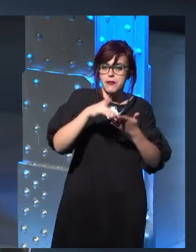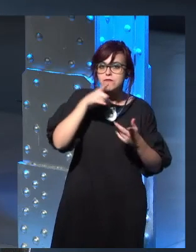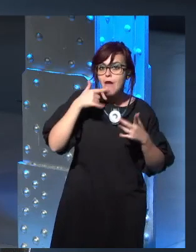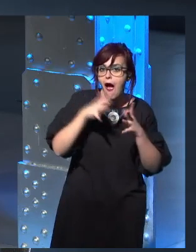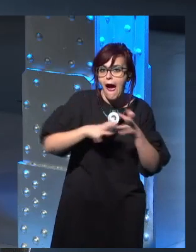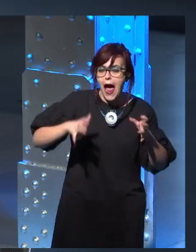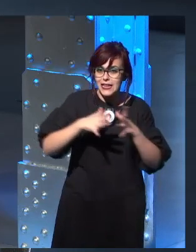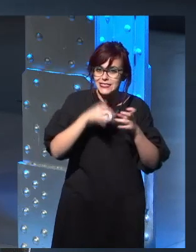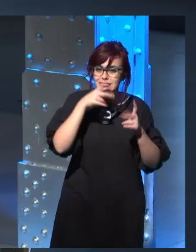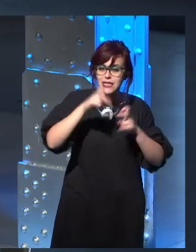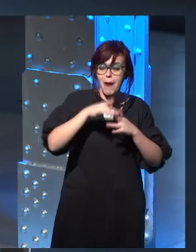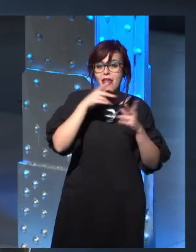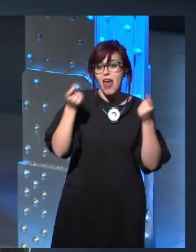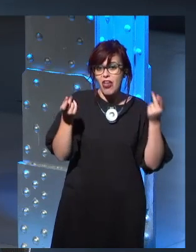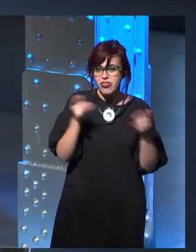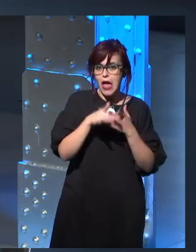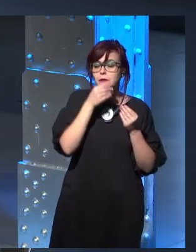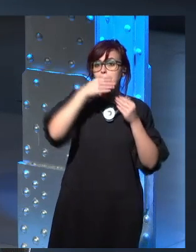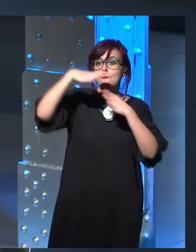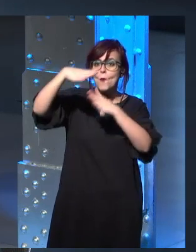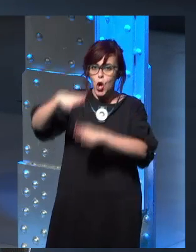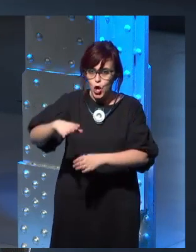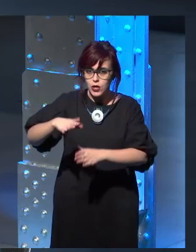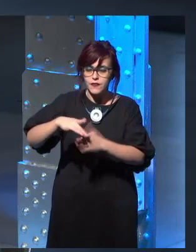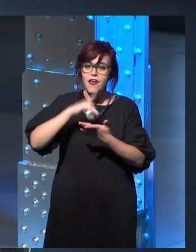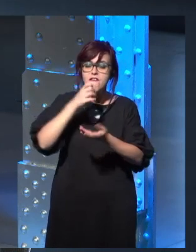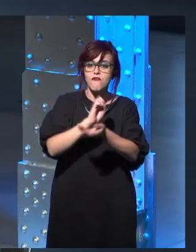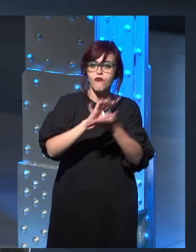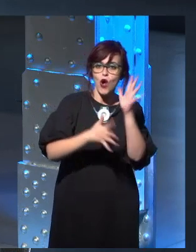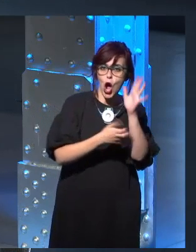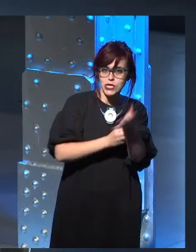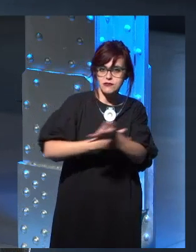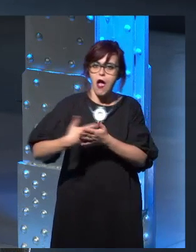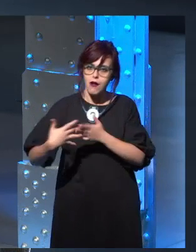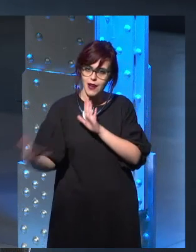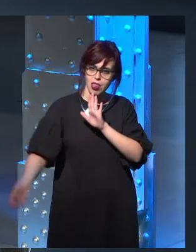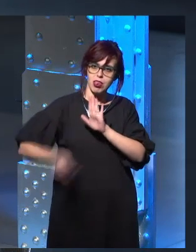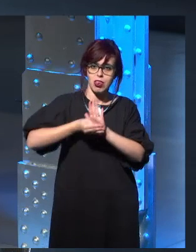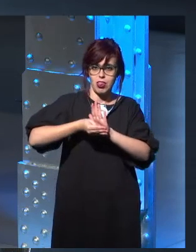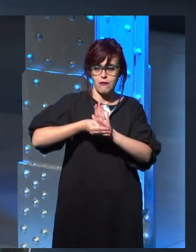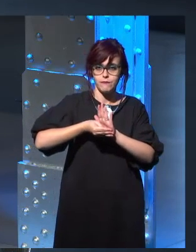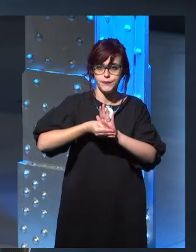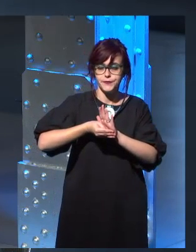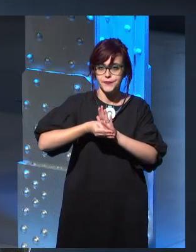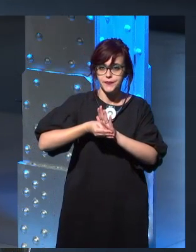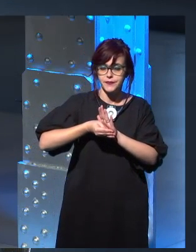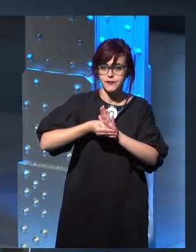some of it exists now. And I think George has, I think, mentioned that he has worked, uh,